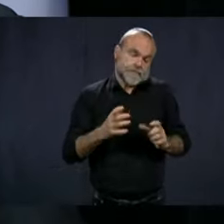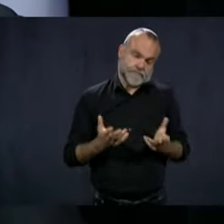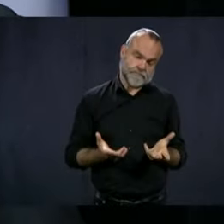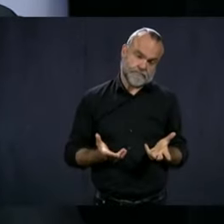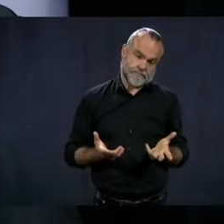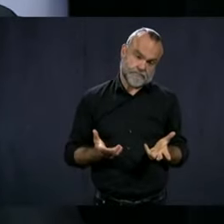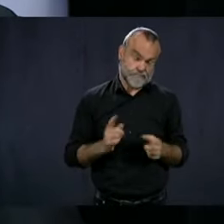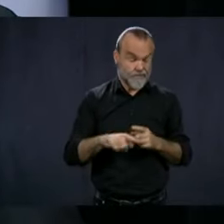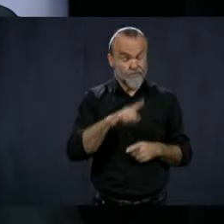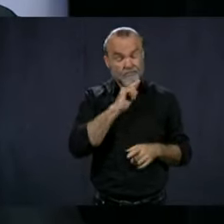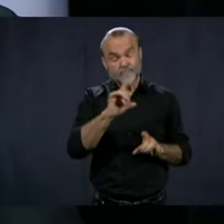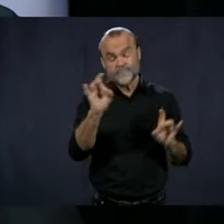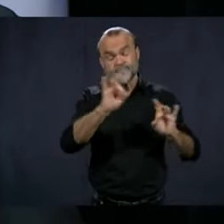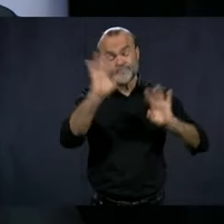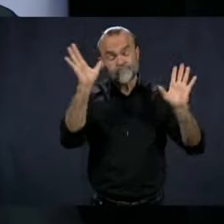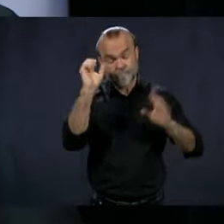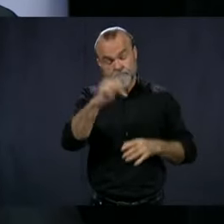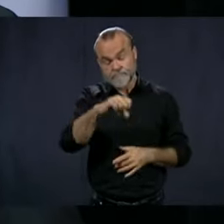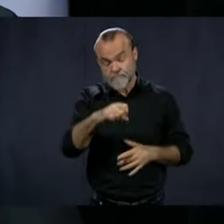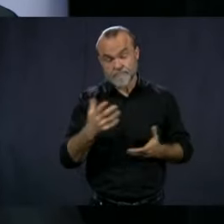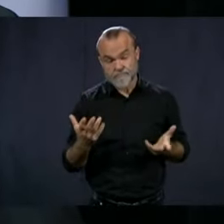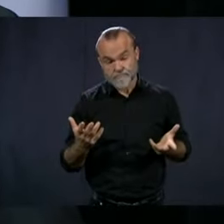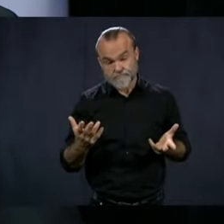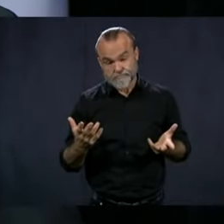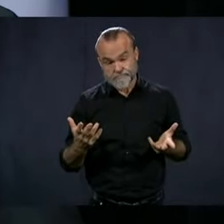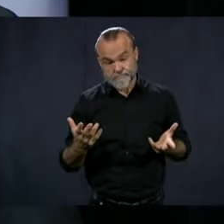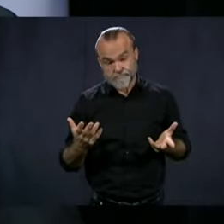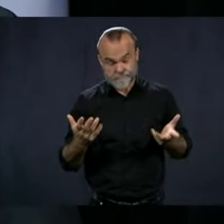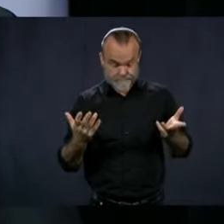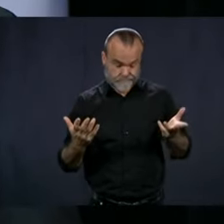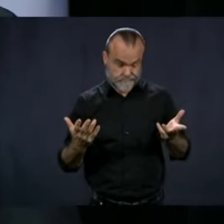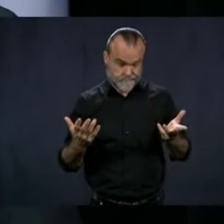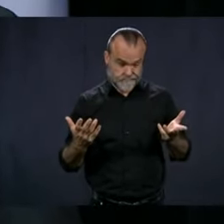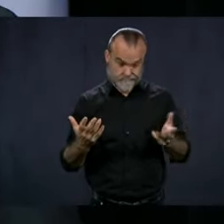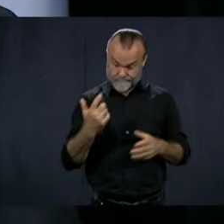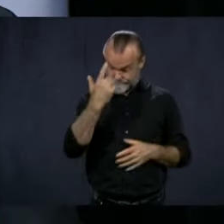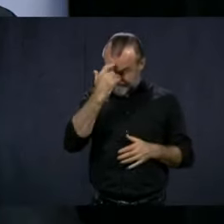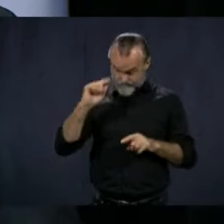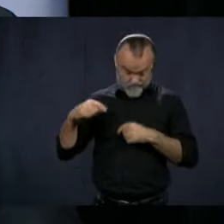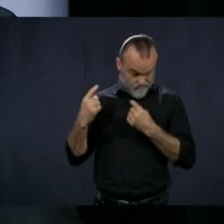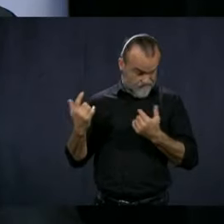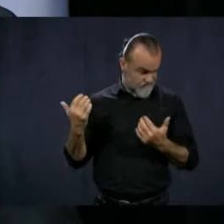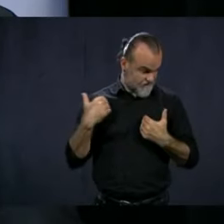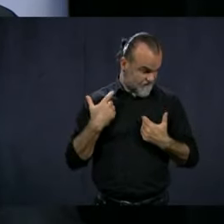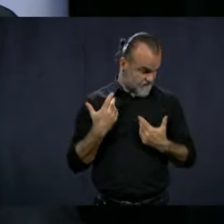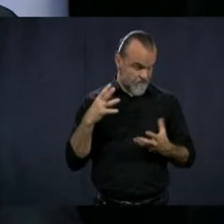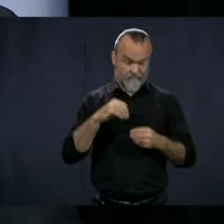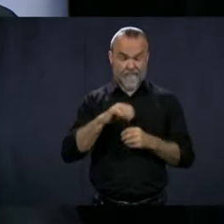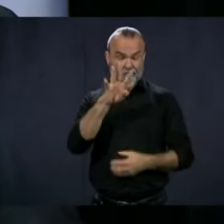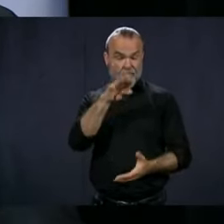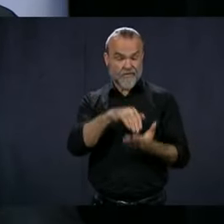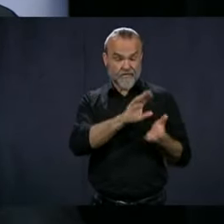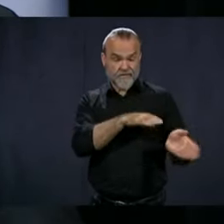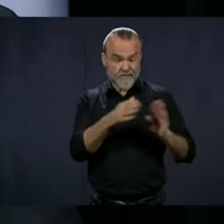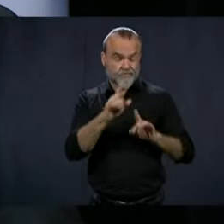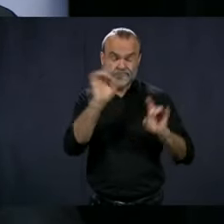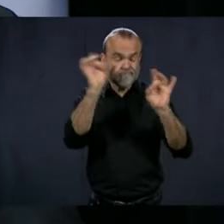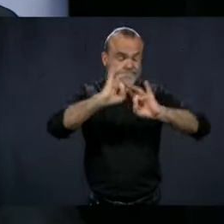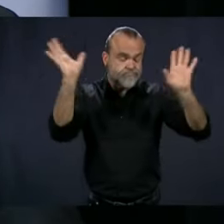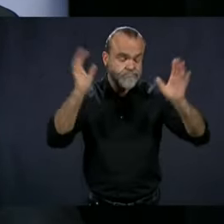but it's terrible to talk about the 4,000 deaths. So, of course,